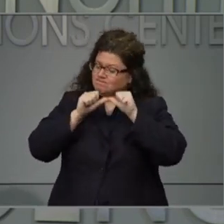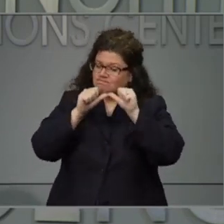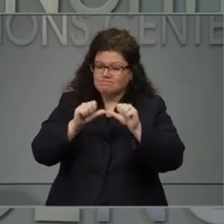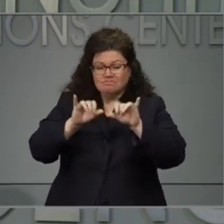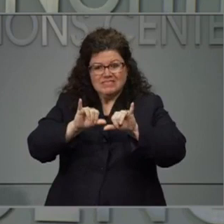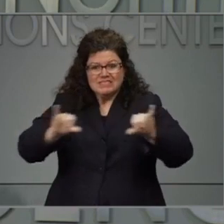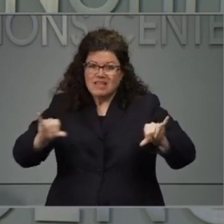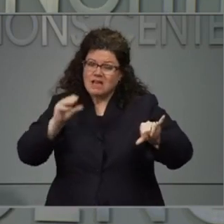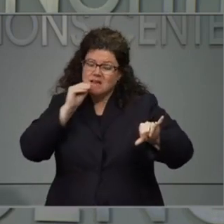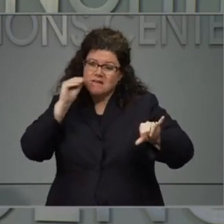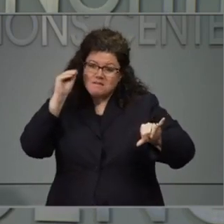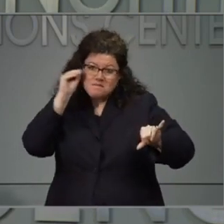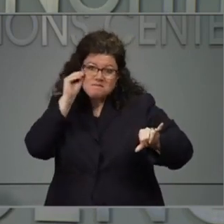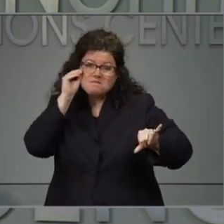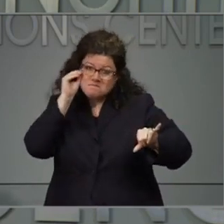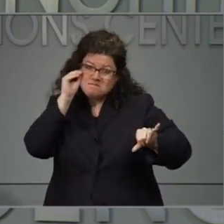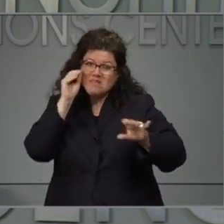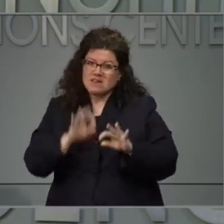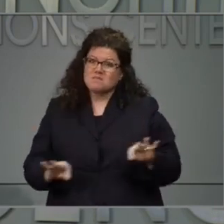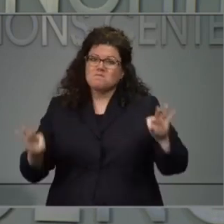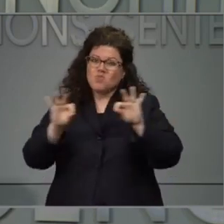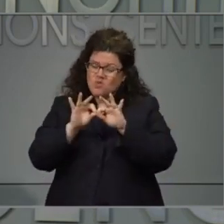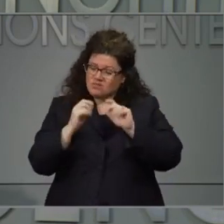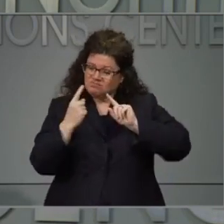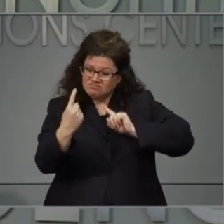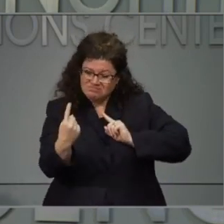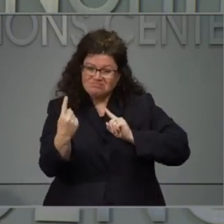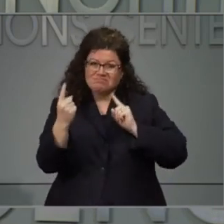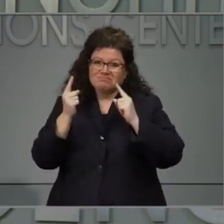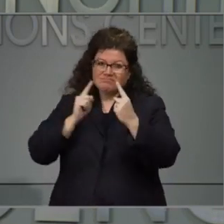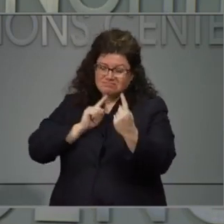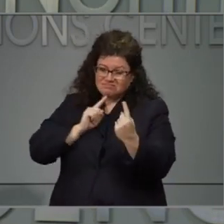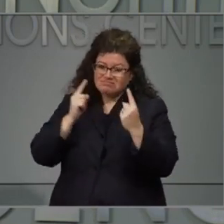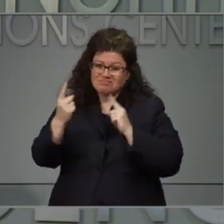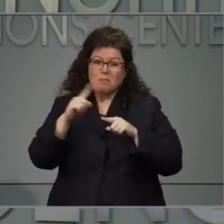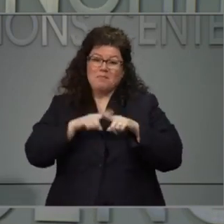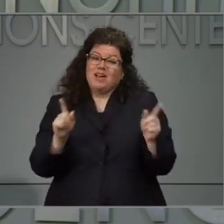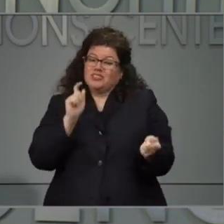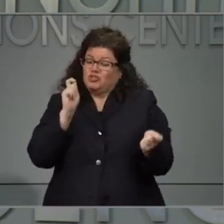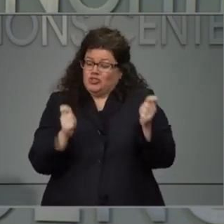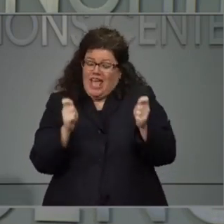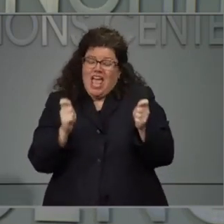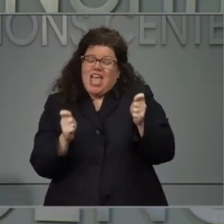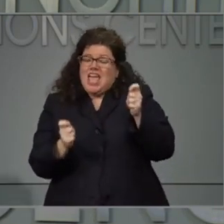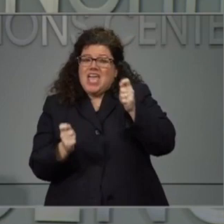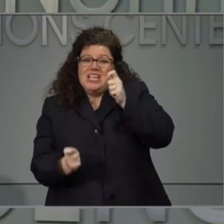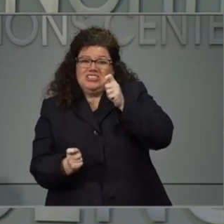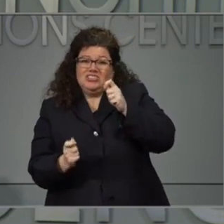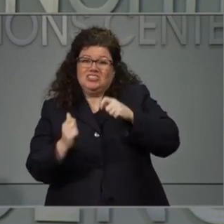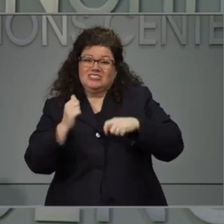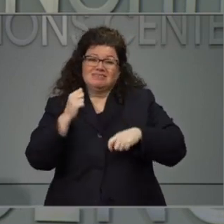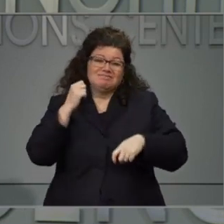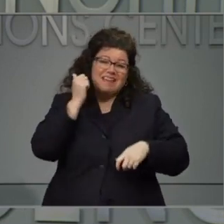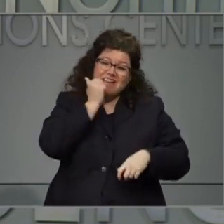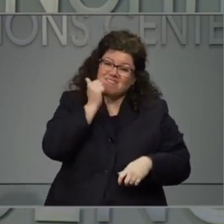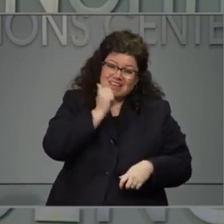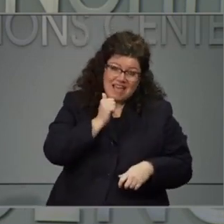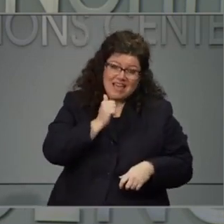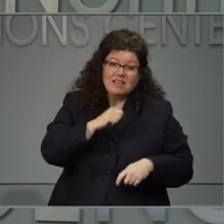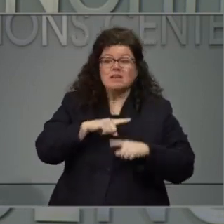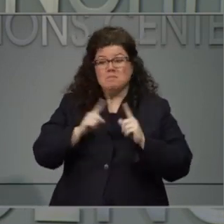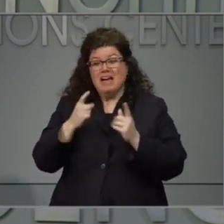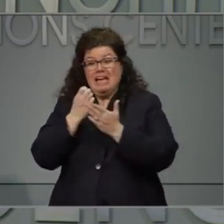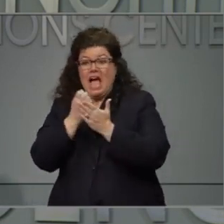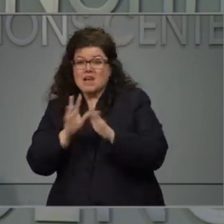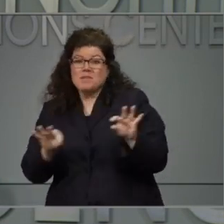in what we're doing while recognizing that we do need to get the economy going again and